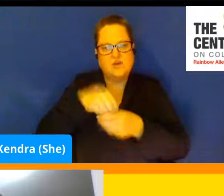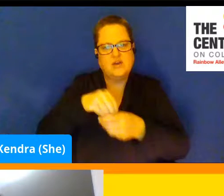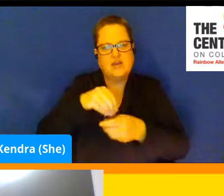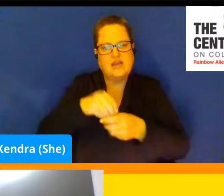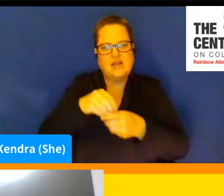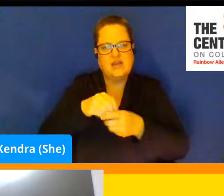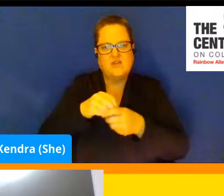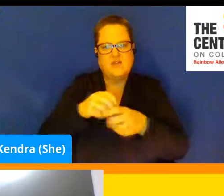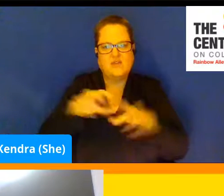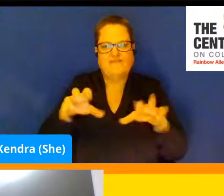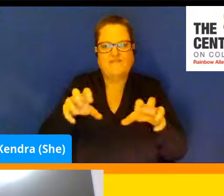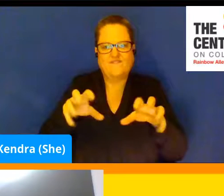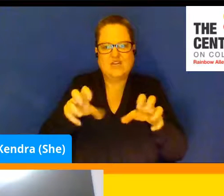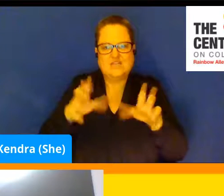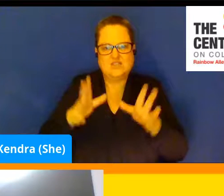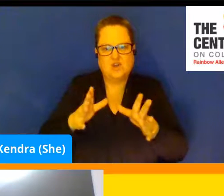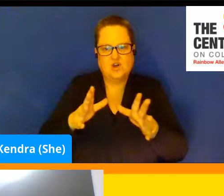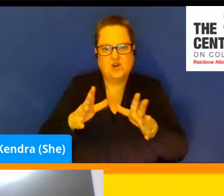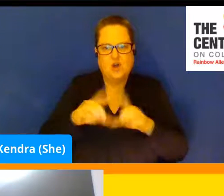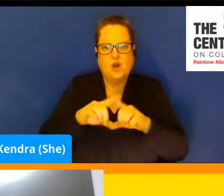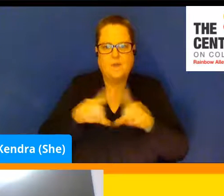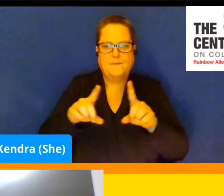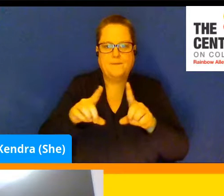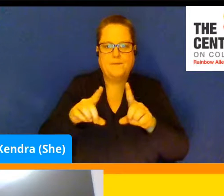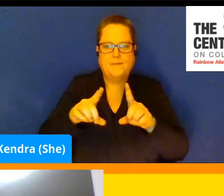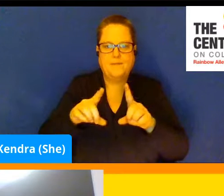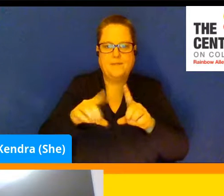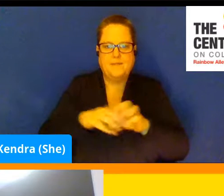But perhaps it's what we'll have to do.